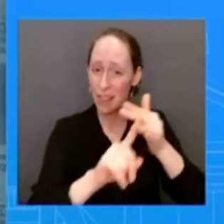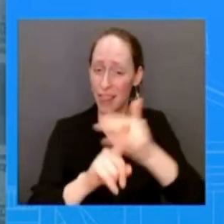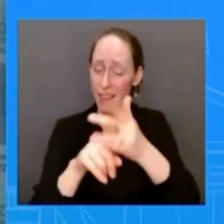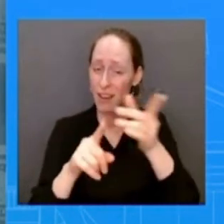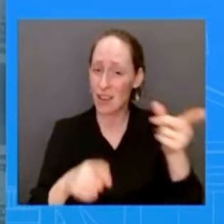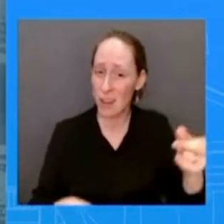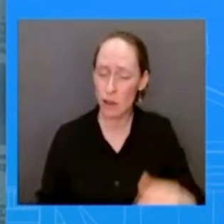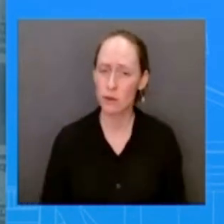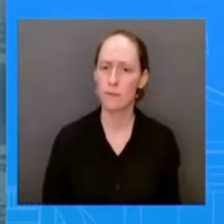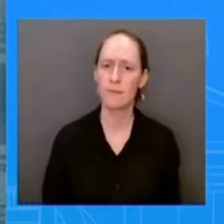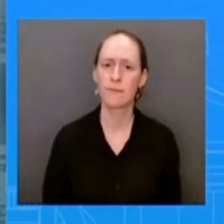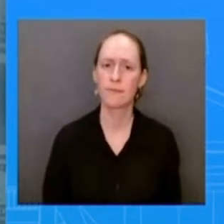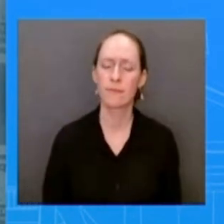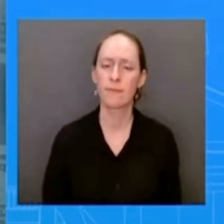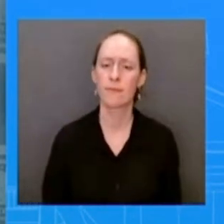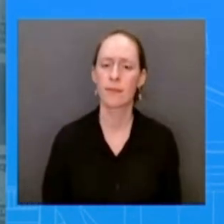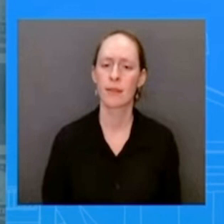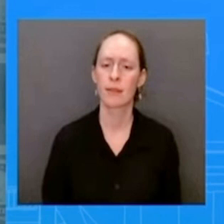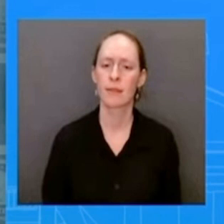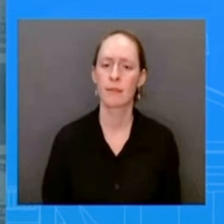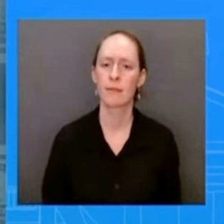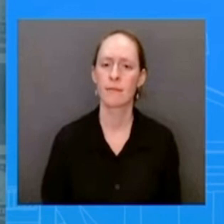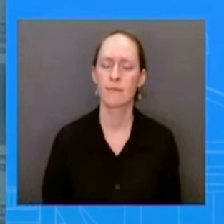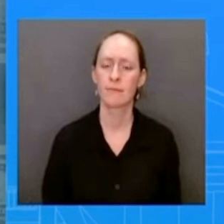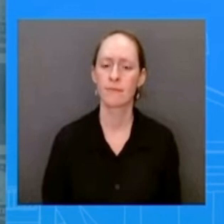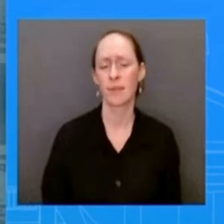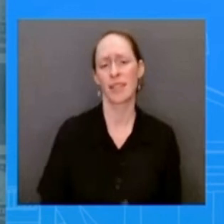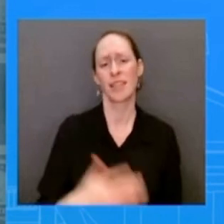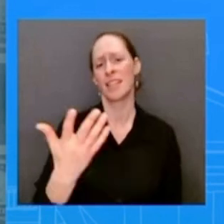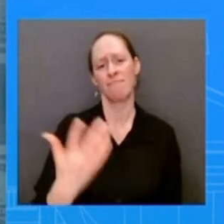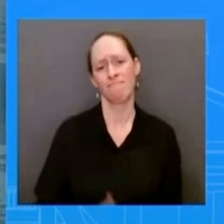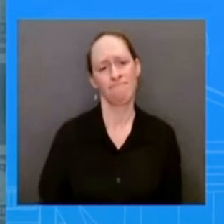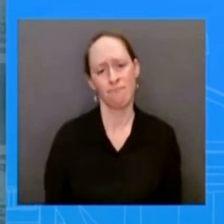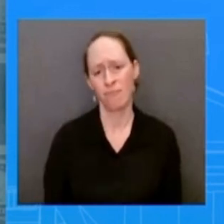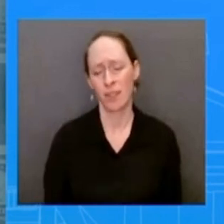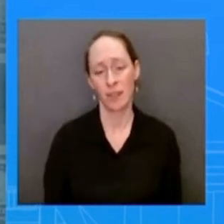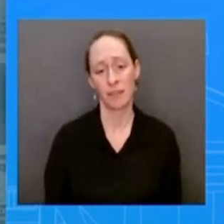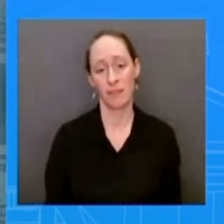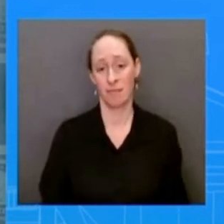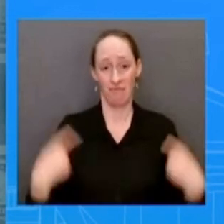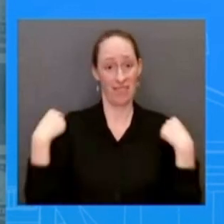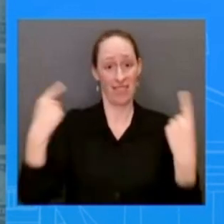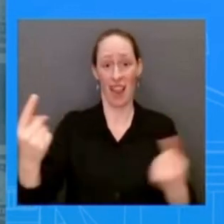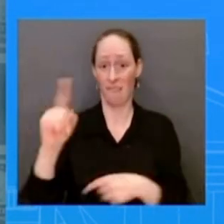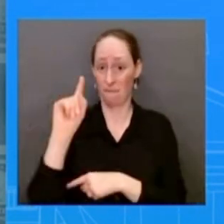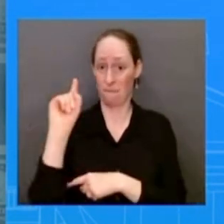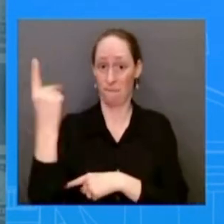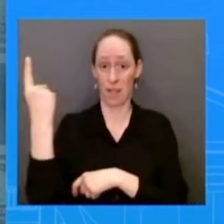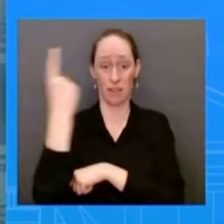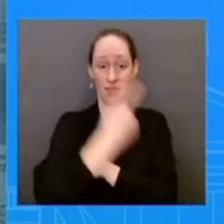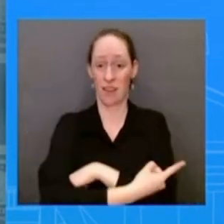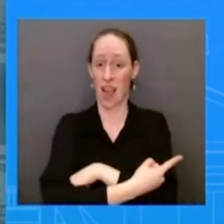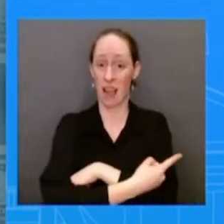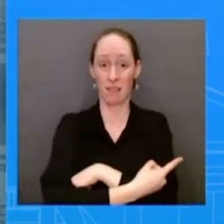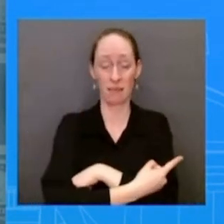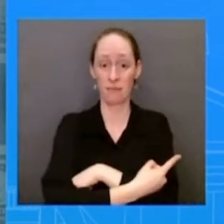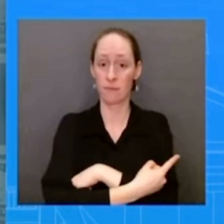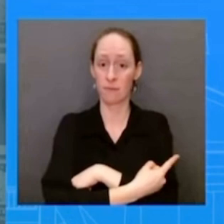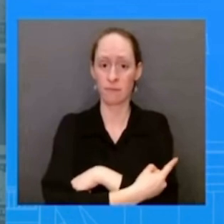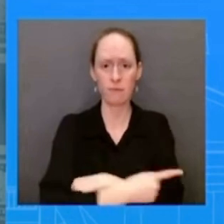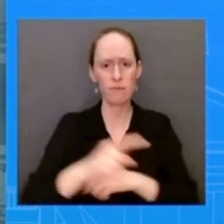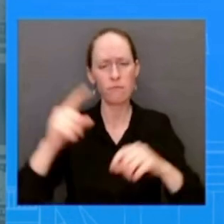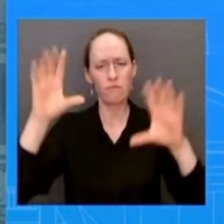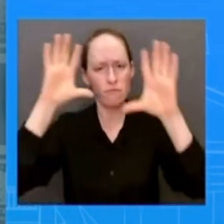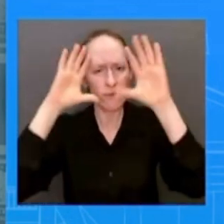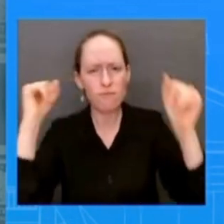has made sure as it relates to um the safety um i know some folks have asked if we are concerned about these individuals